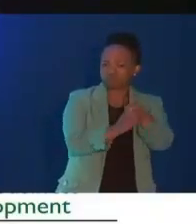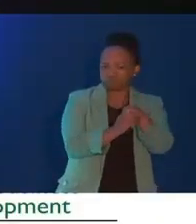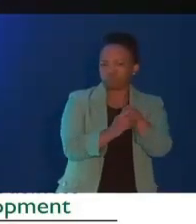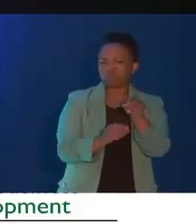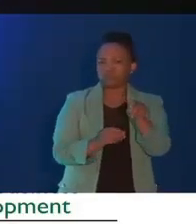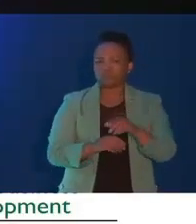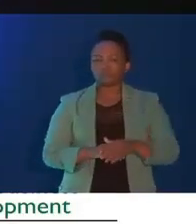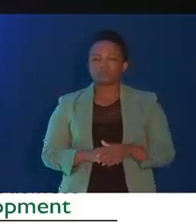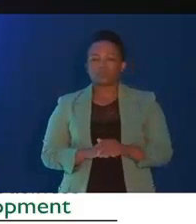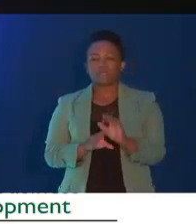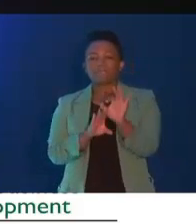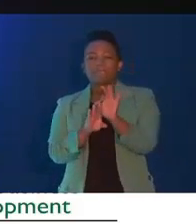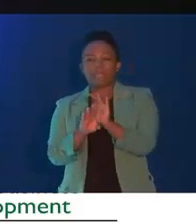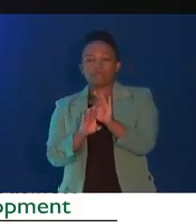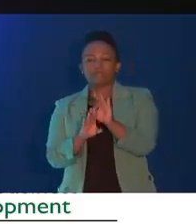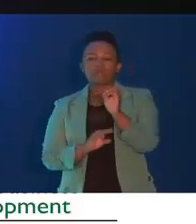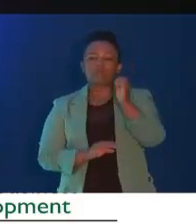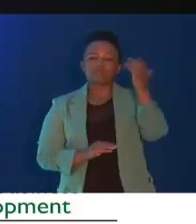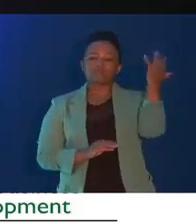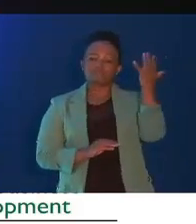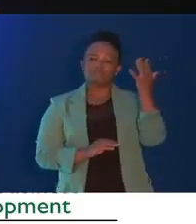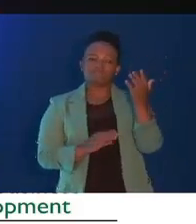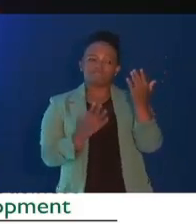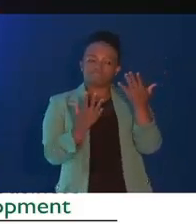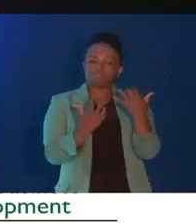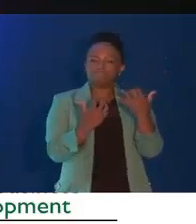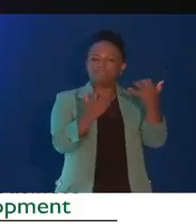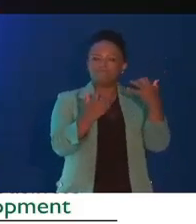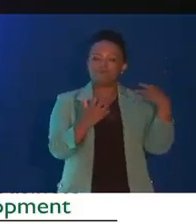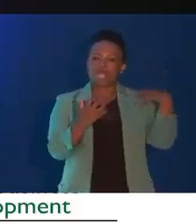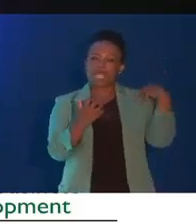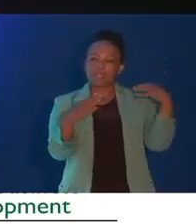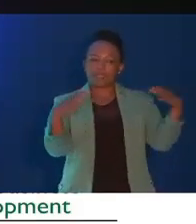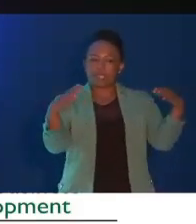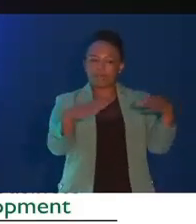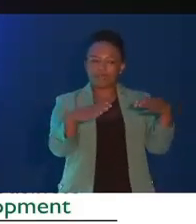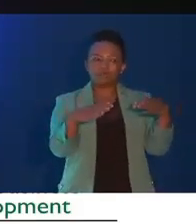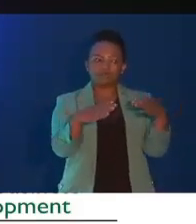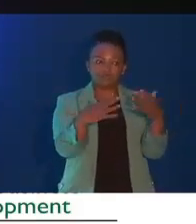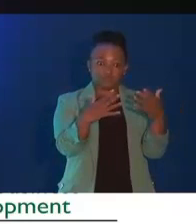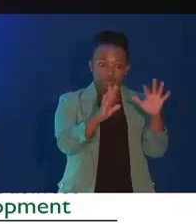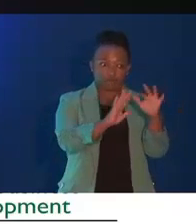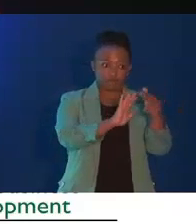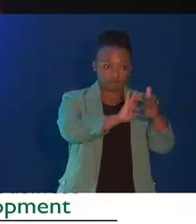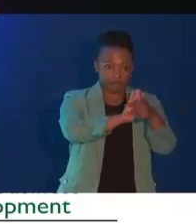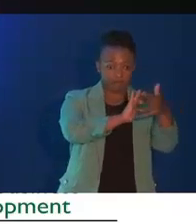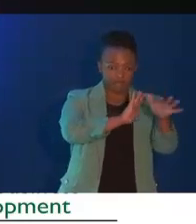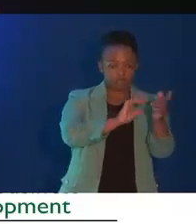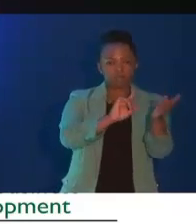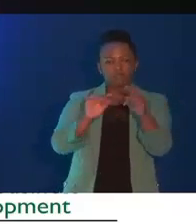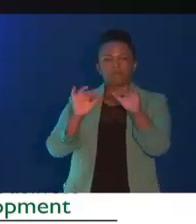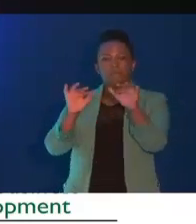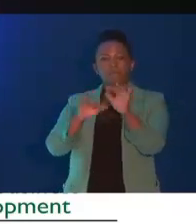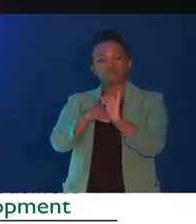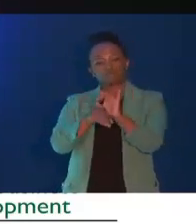master plan is soon going to be presented to Cabinet for approval, then go out for public consultations. We are